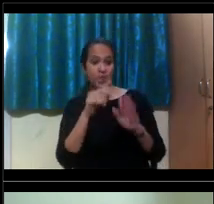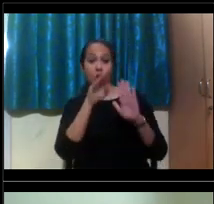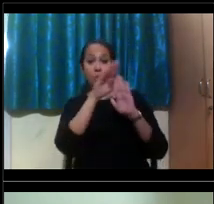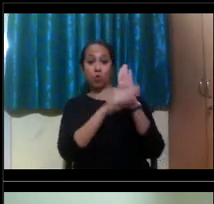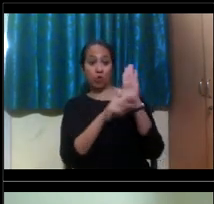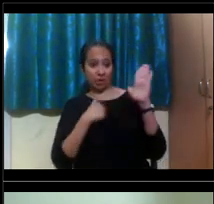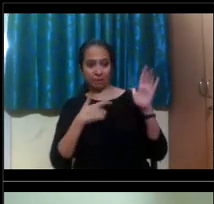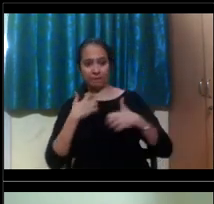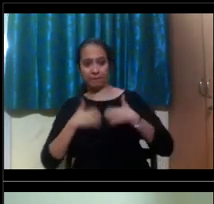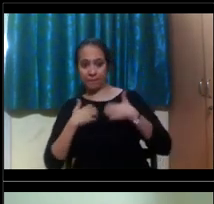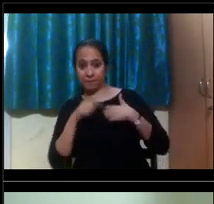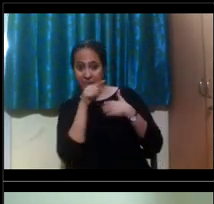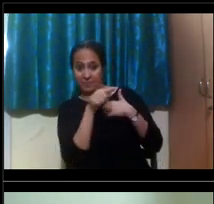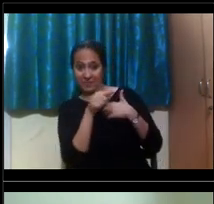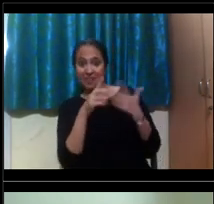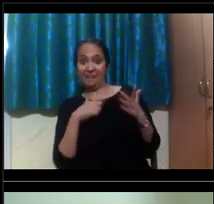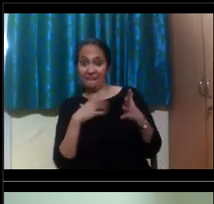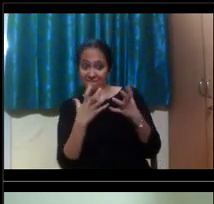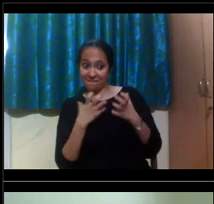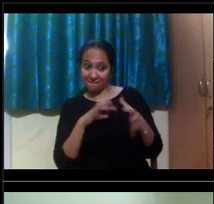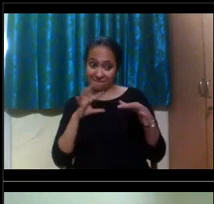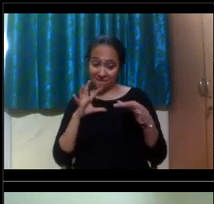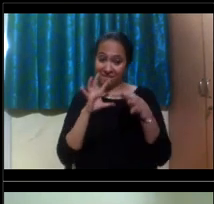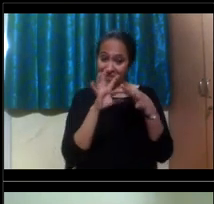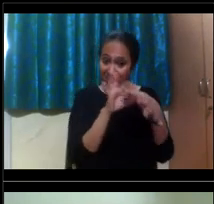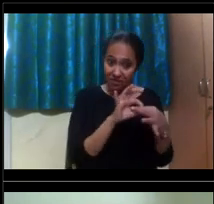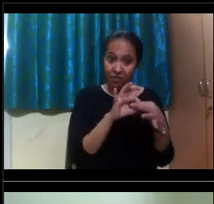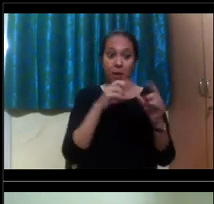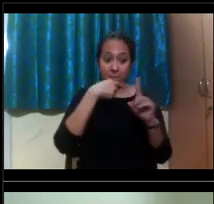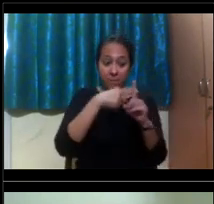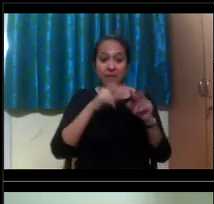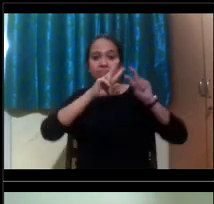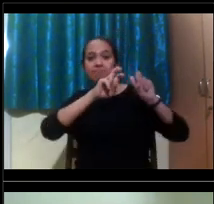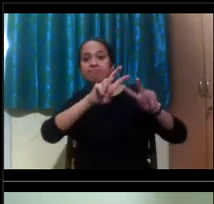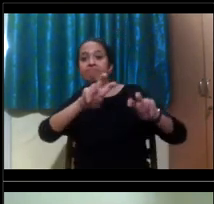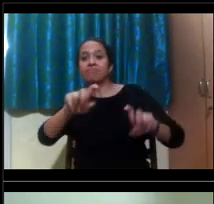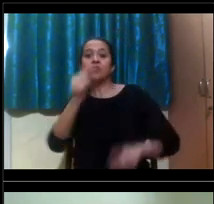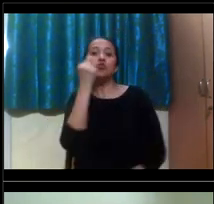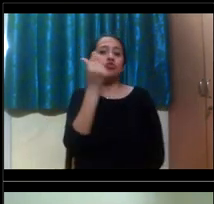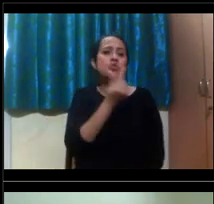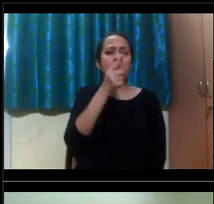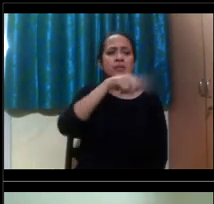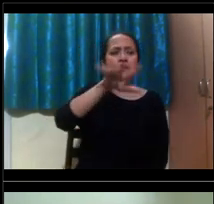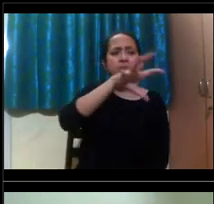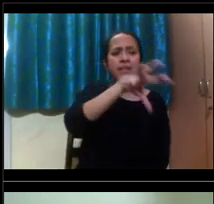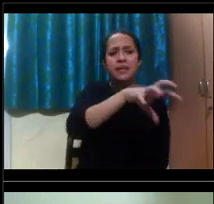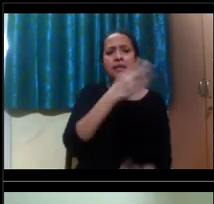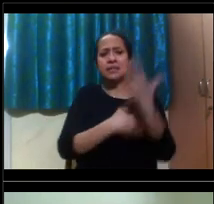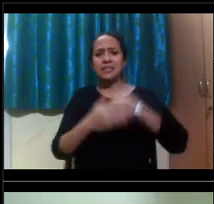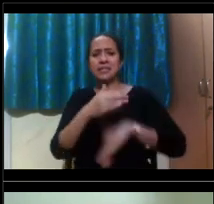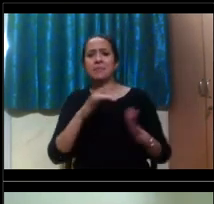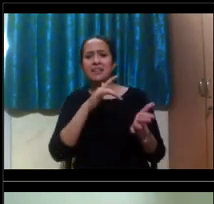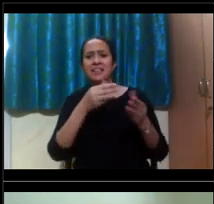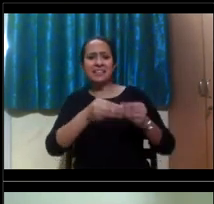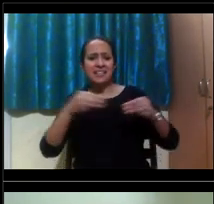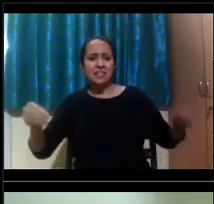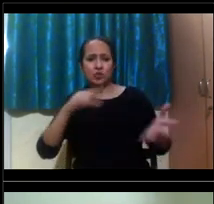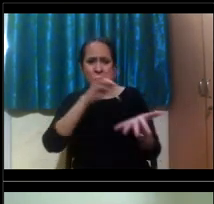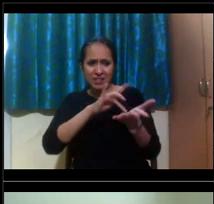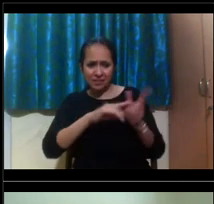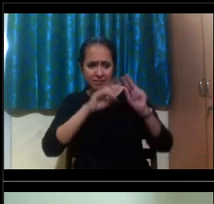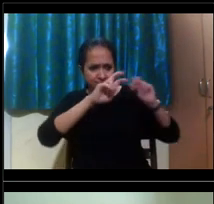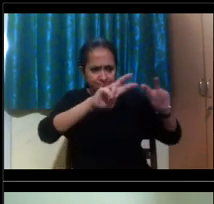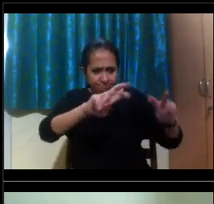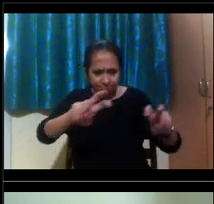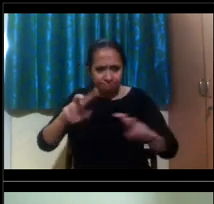in and then really kind of just research the university and research the disability resource center there and search for those terms like